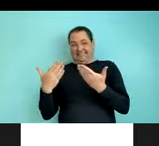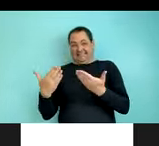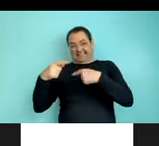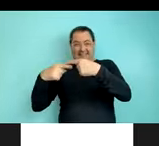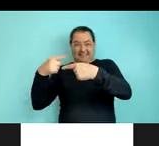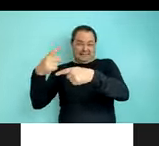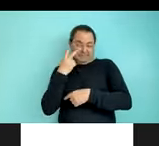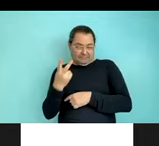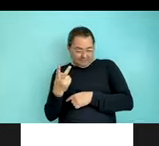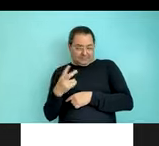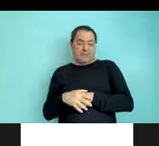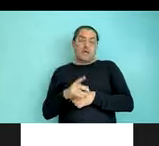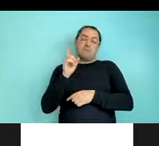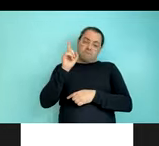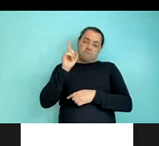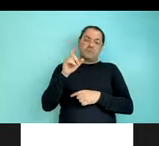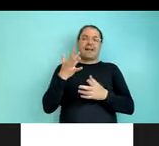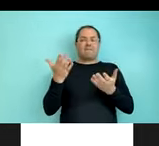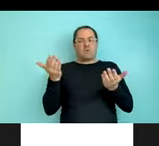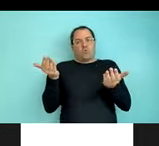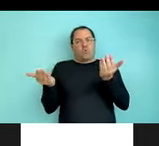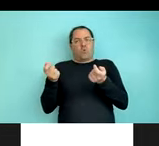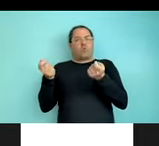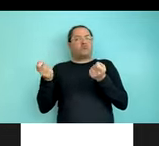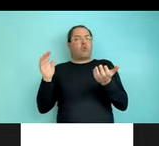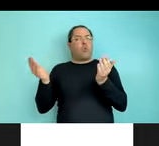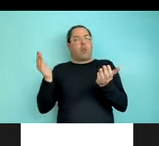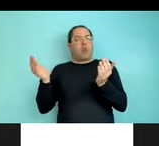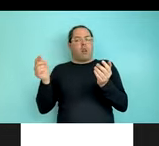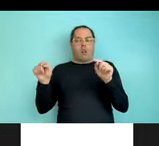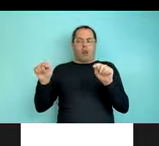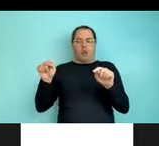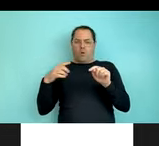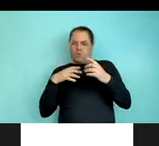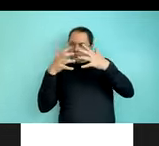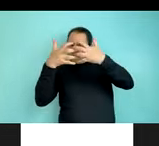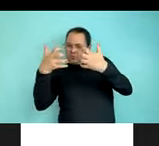But we are doing a controlled lab study to help us pull apart effects